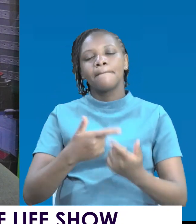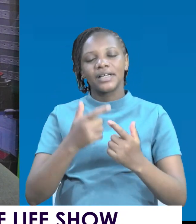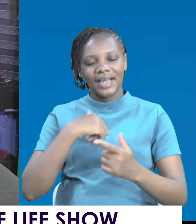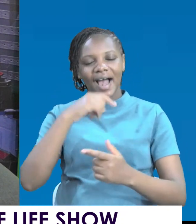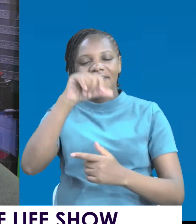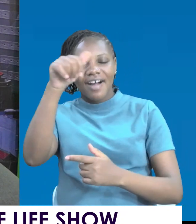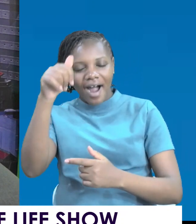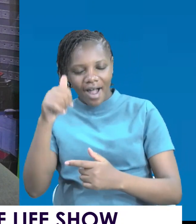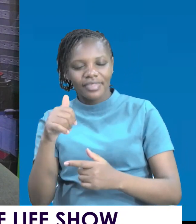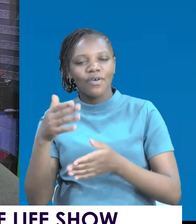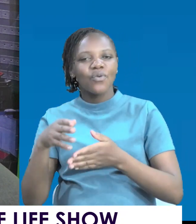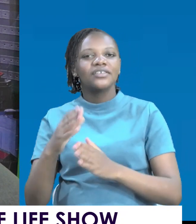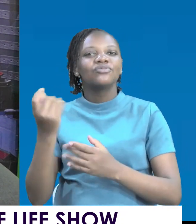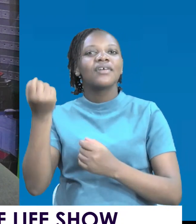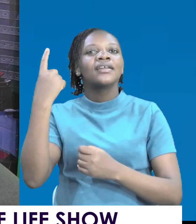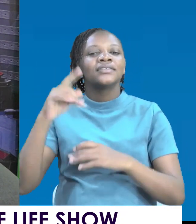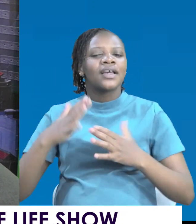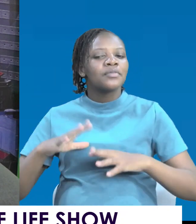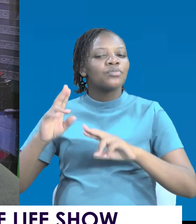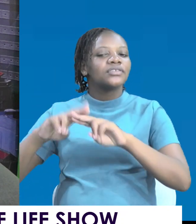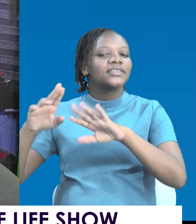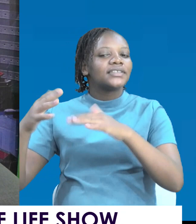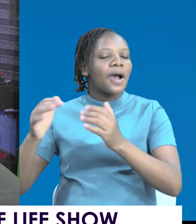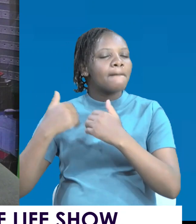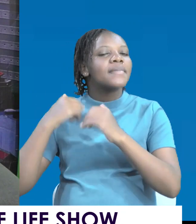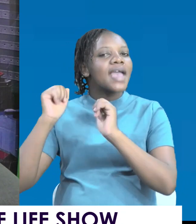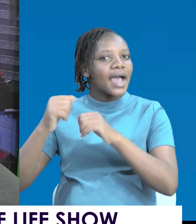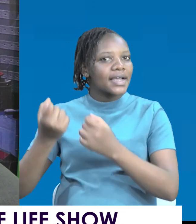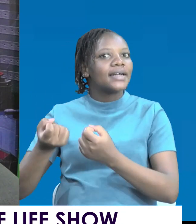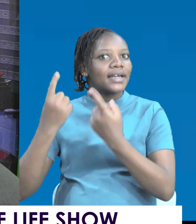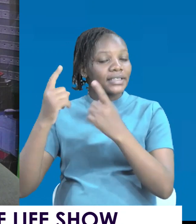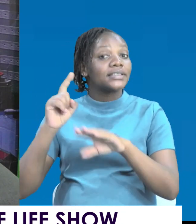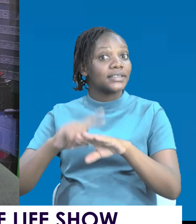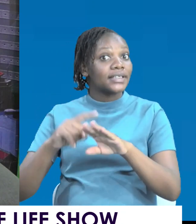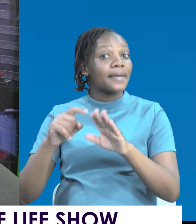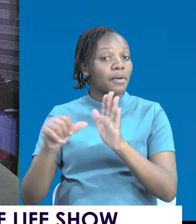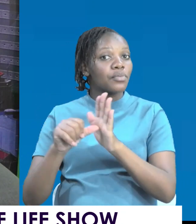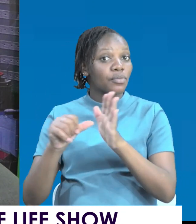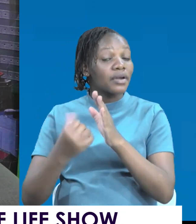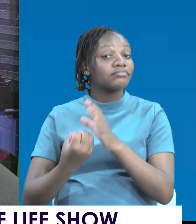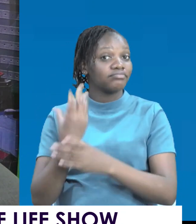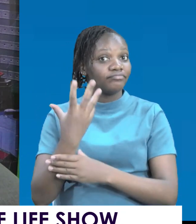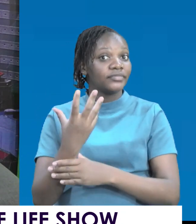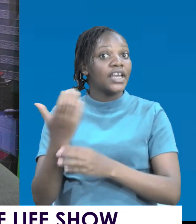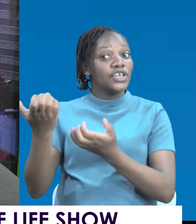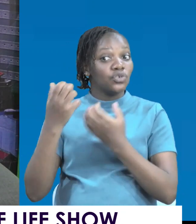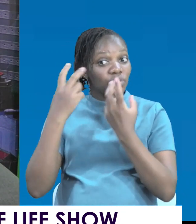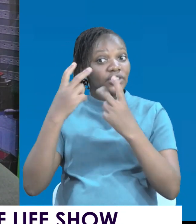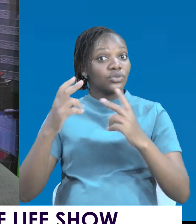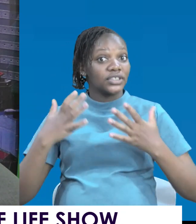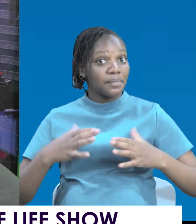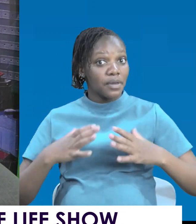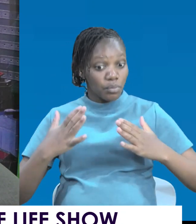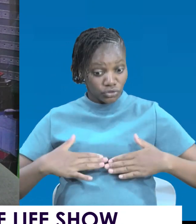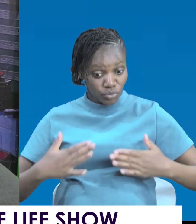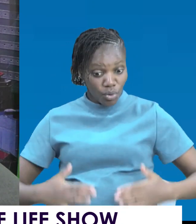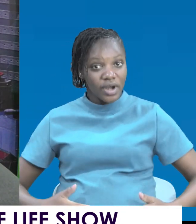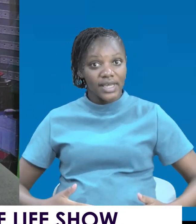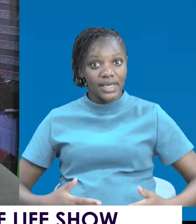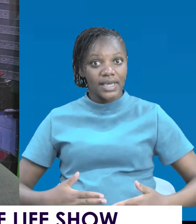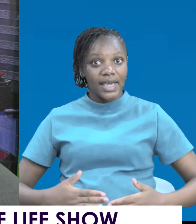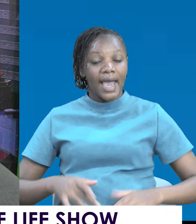have the inner eyes. I am able to tell when there is tension. You need to see people's body posture